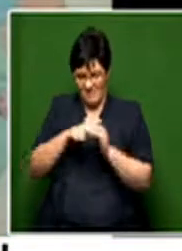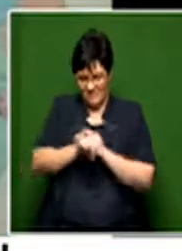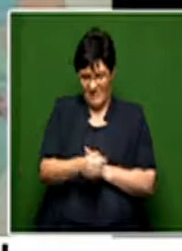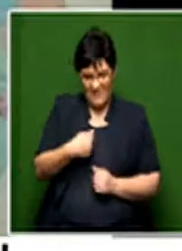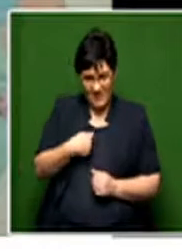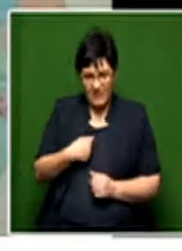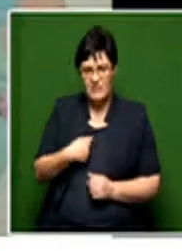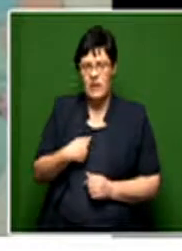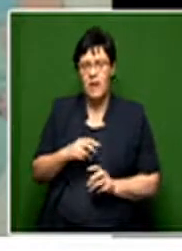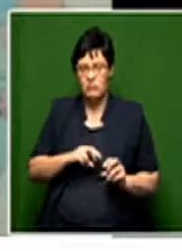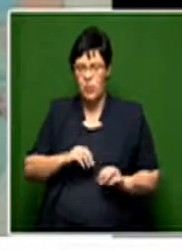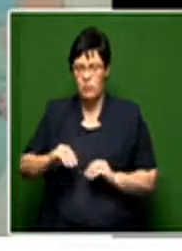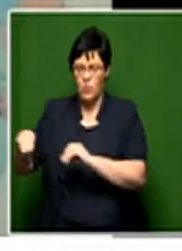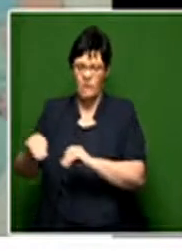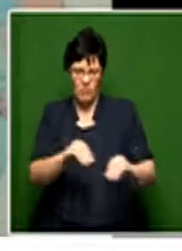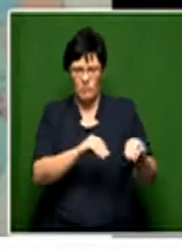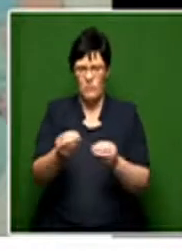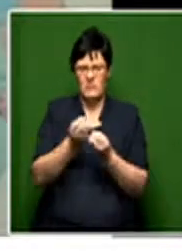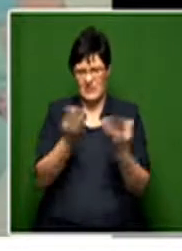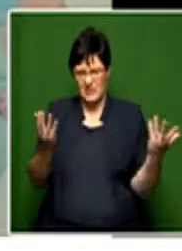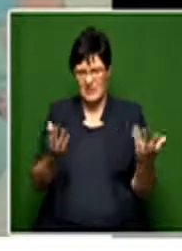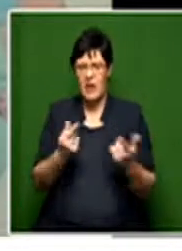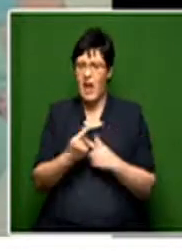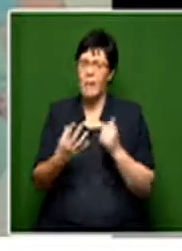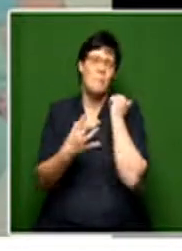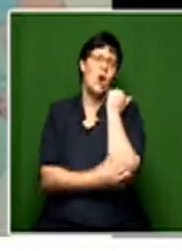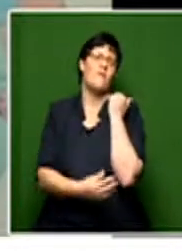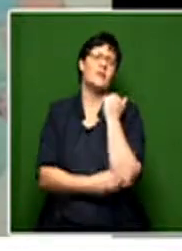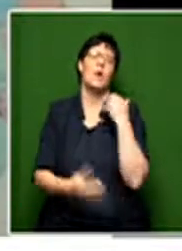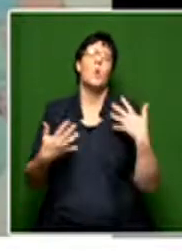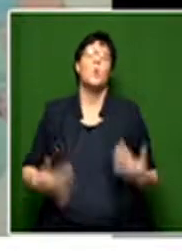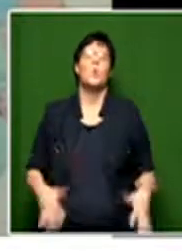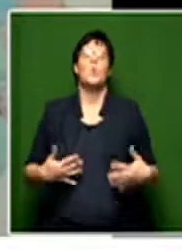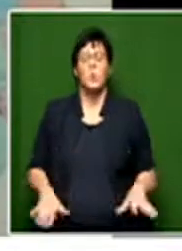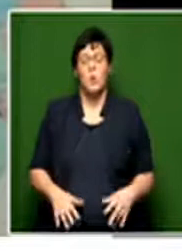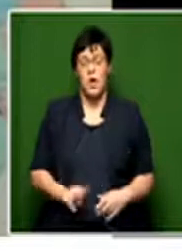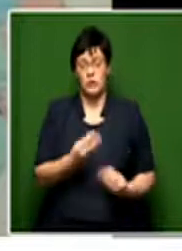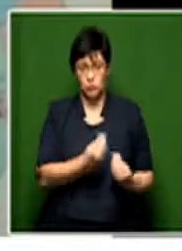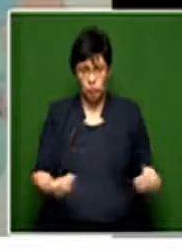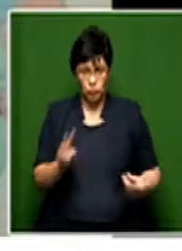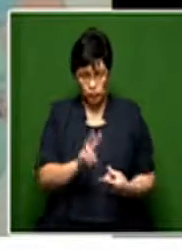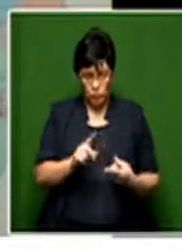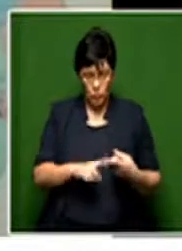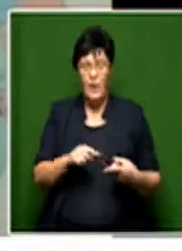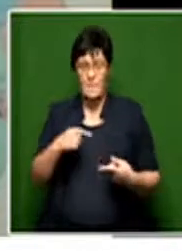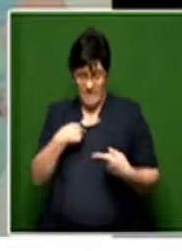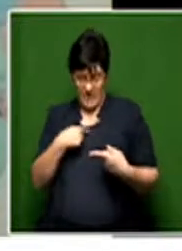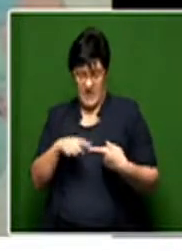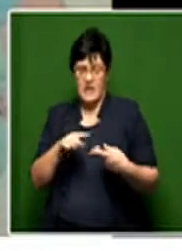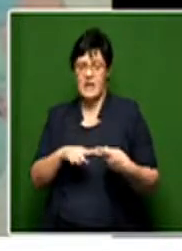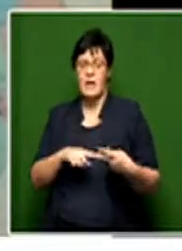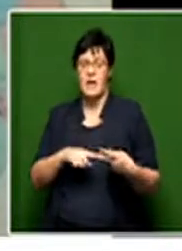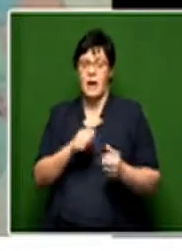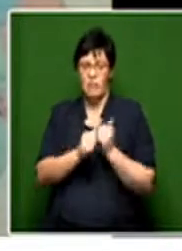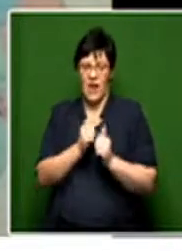was moving around a lot at that time, and she lived in dire poverty. She had two children, me and my elder brother, who's